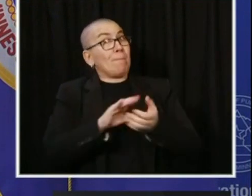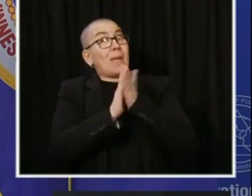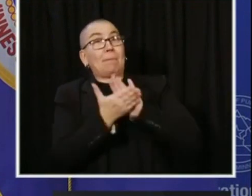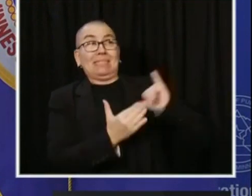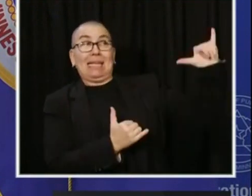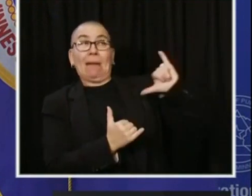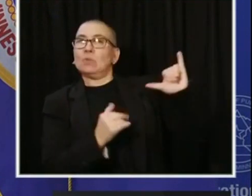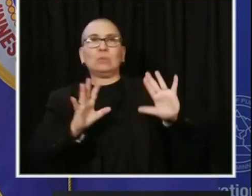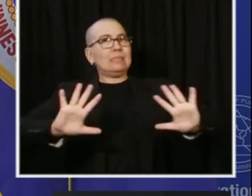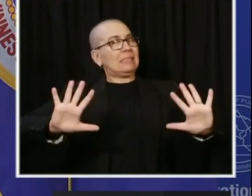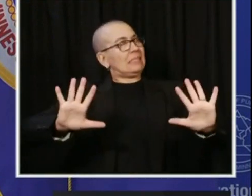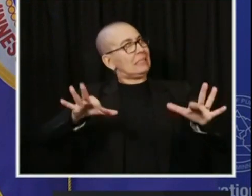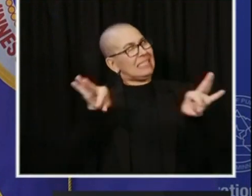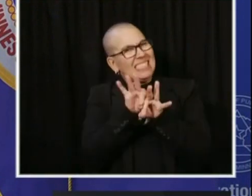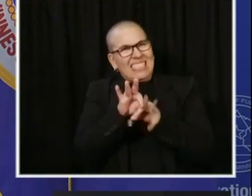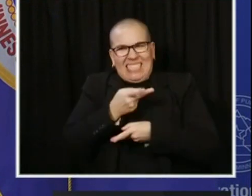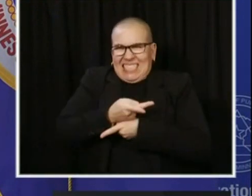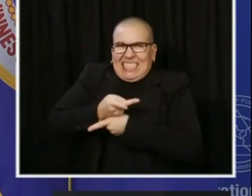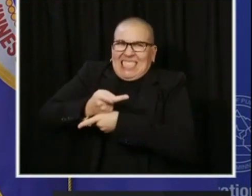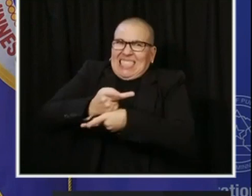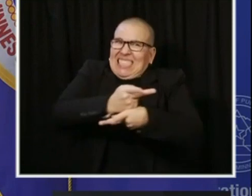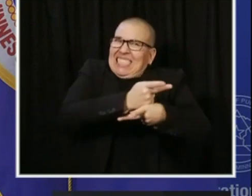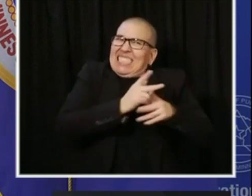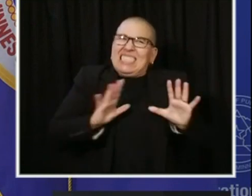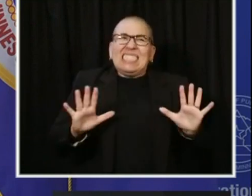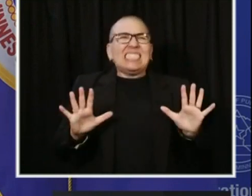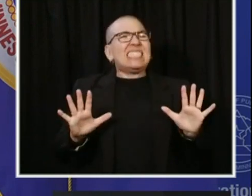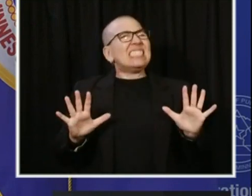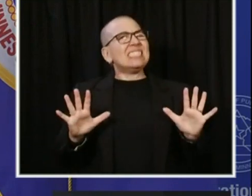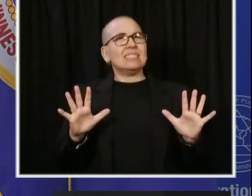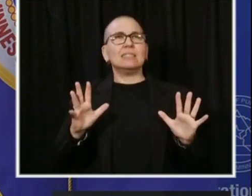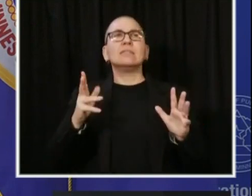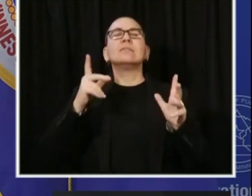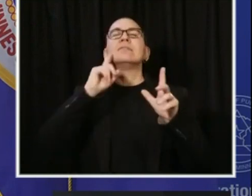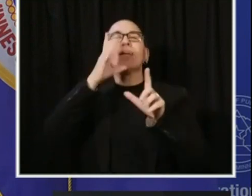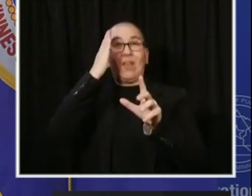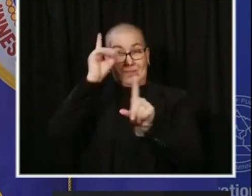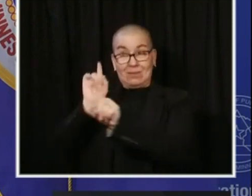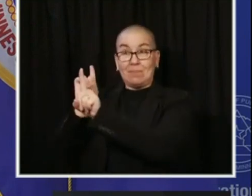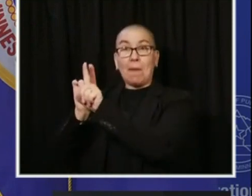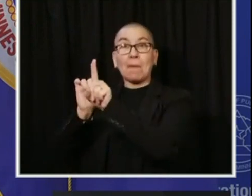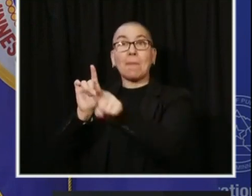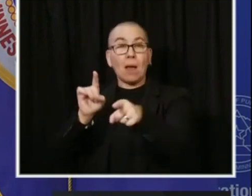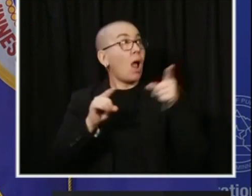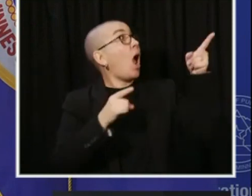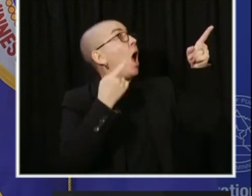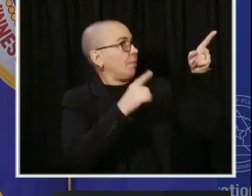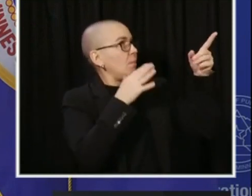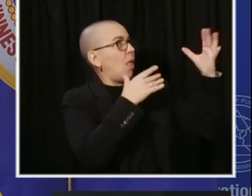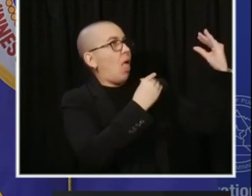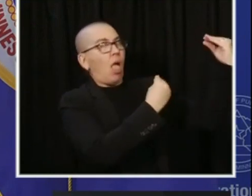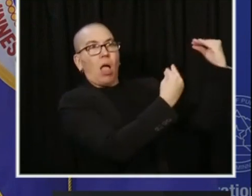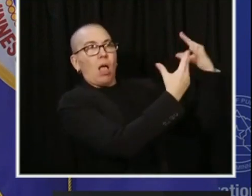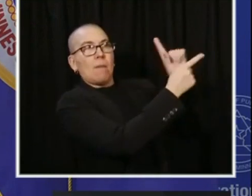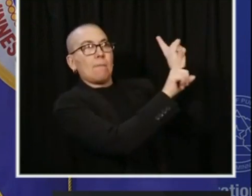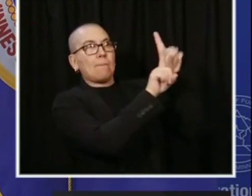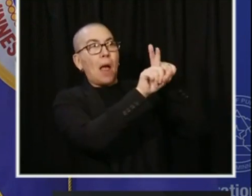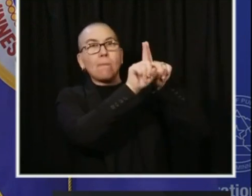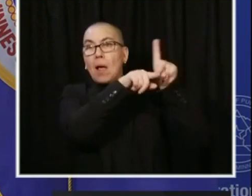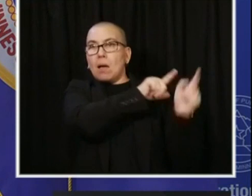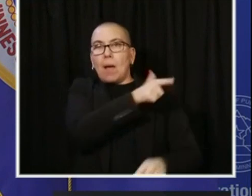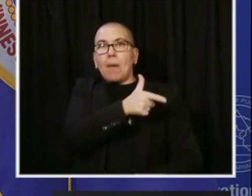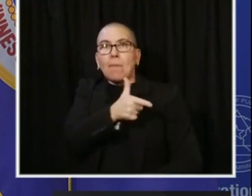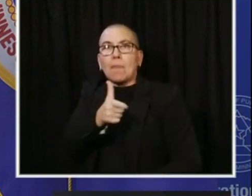is a that is just a domino effect of big number of cases followed by a two week lag, big numbers of